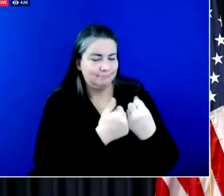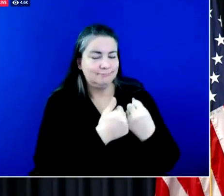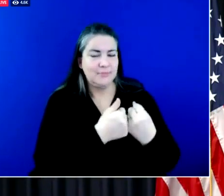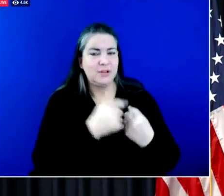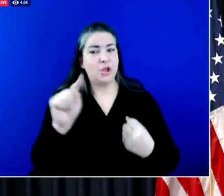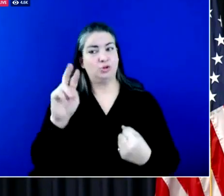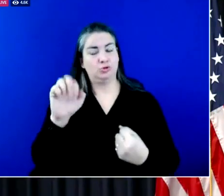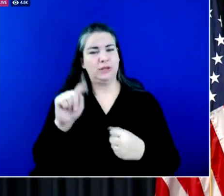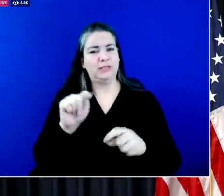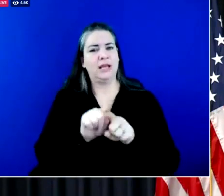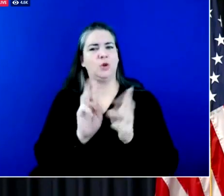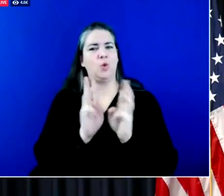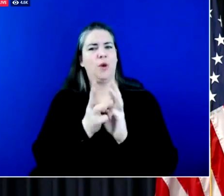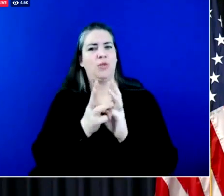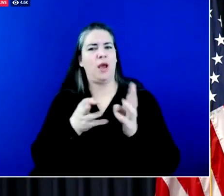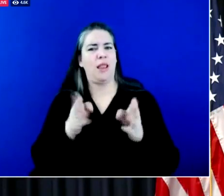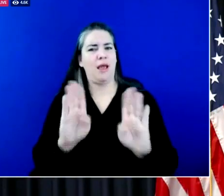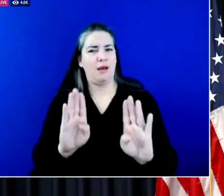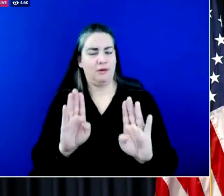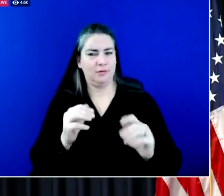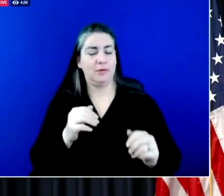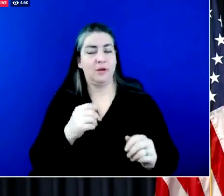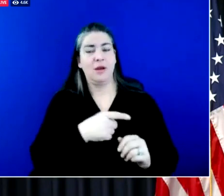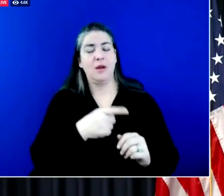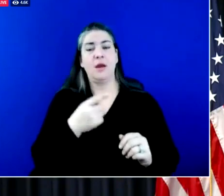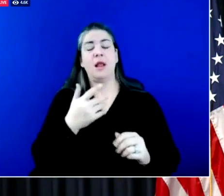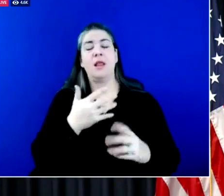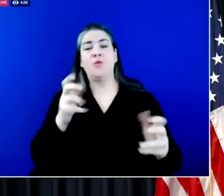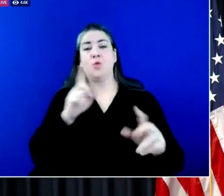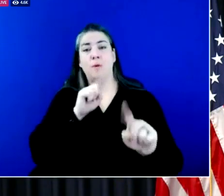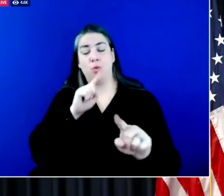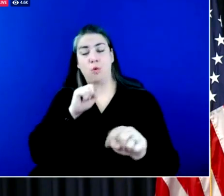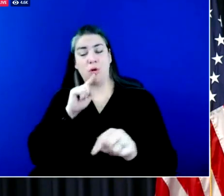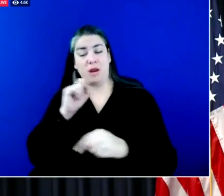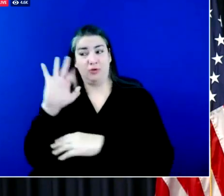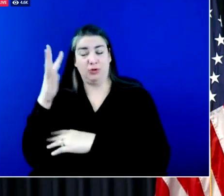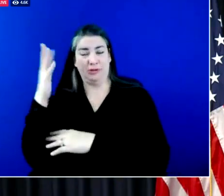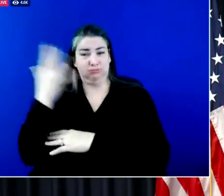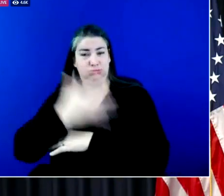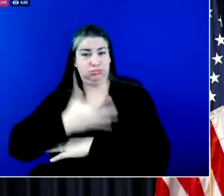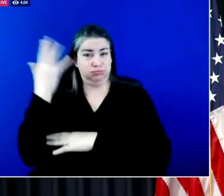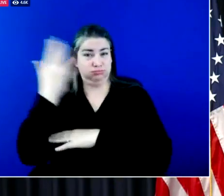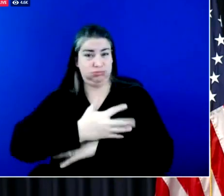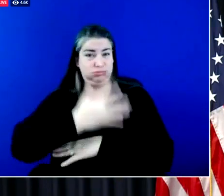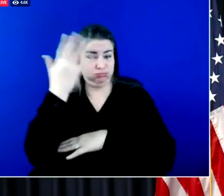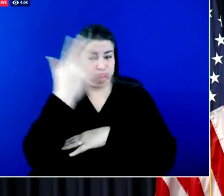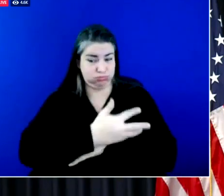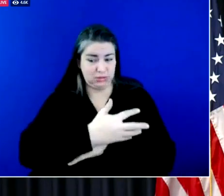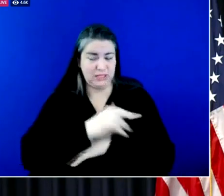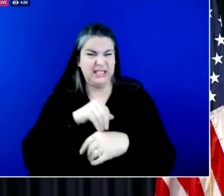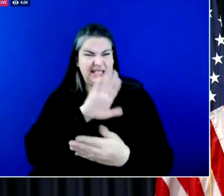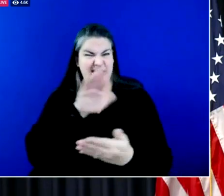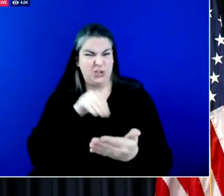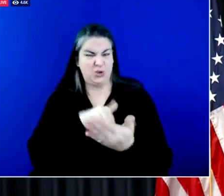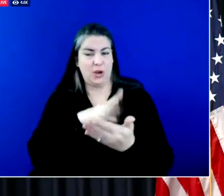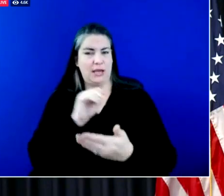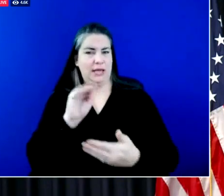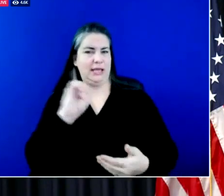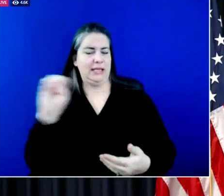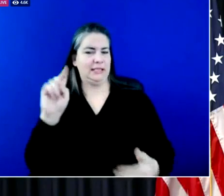allowed. There have also been widespread reports of downed trees and limbs, especially in central and eastern Kentucky.